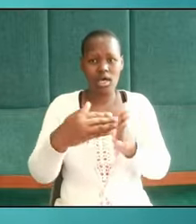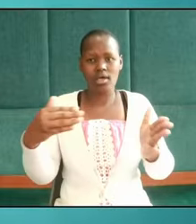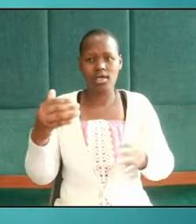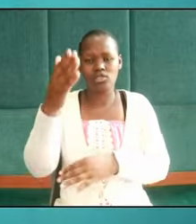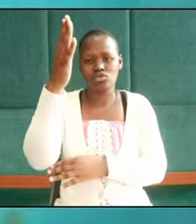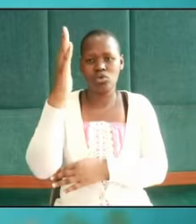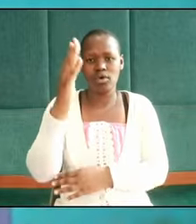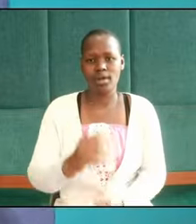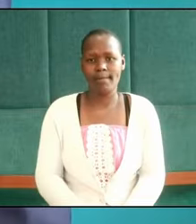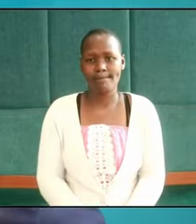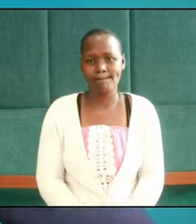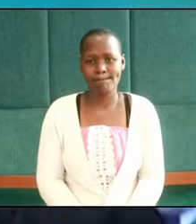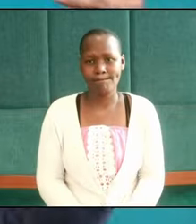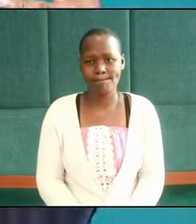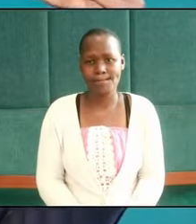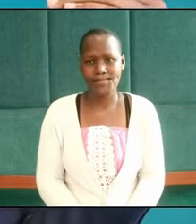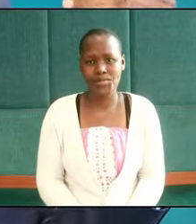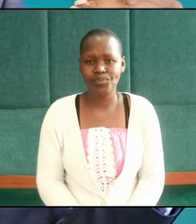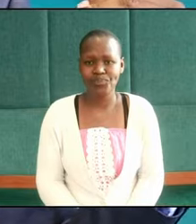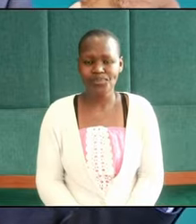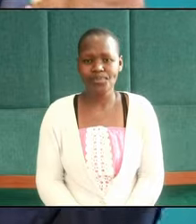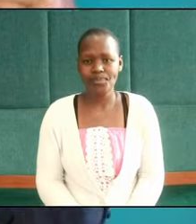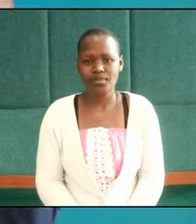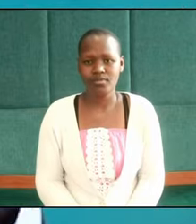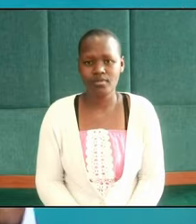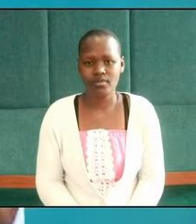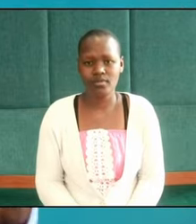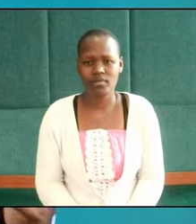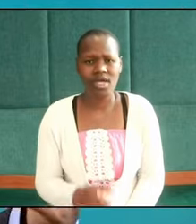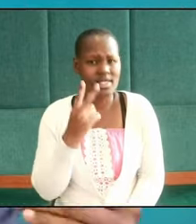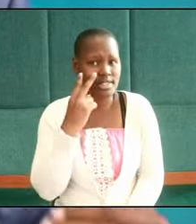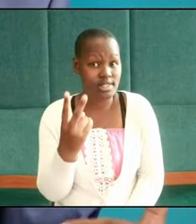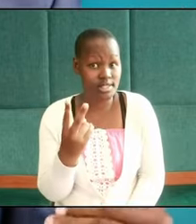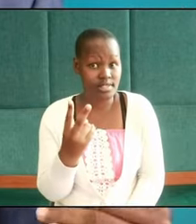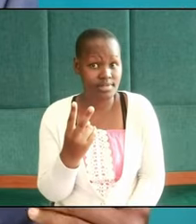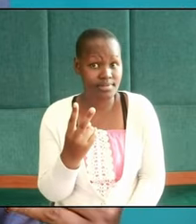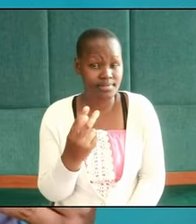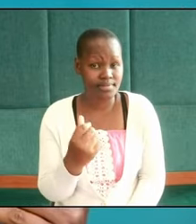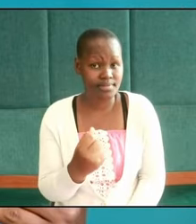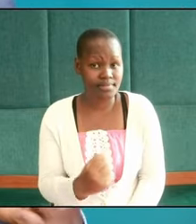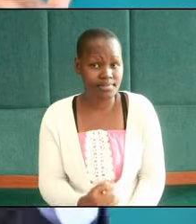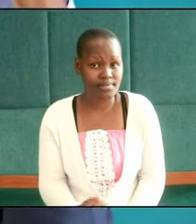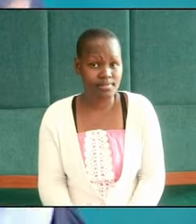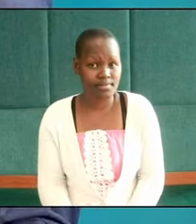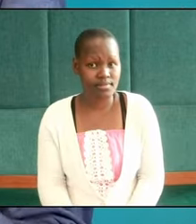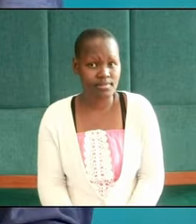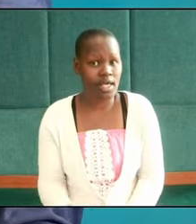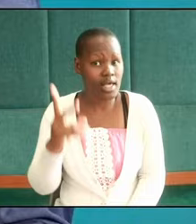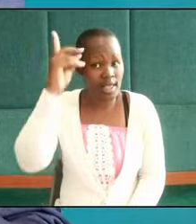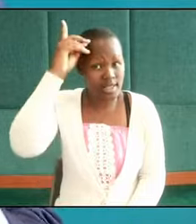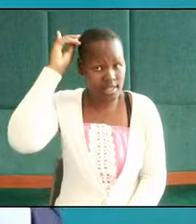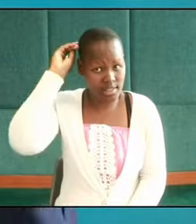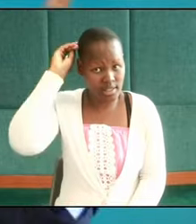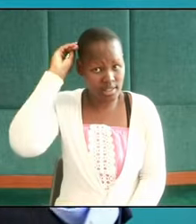in this we see that Daniel